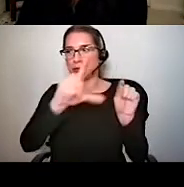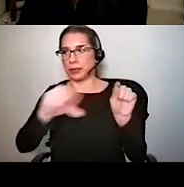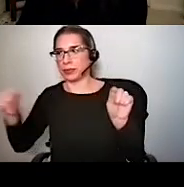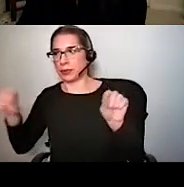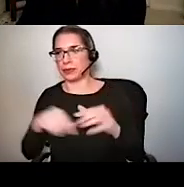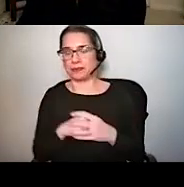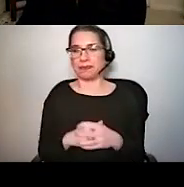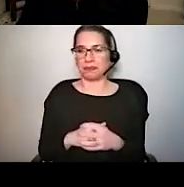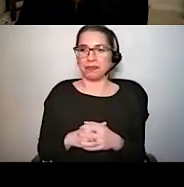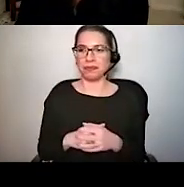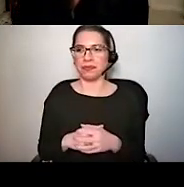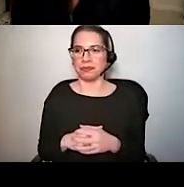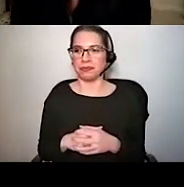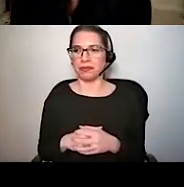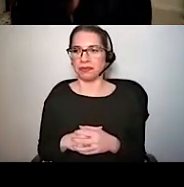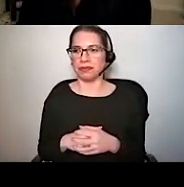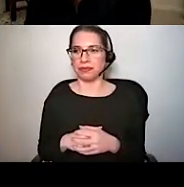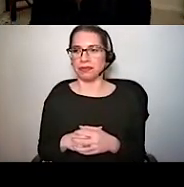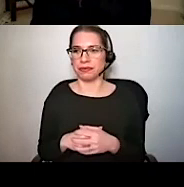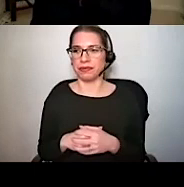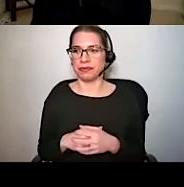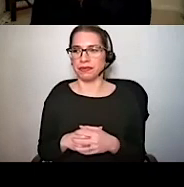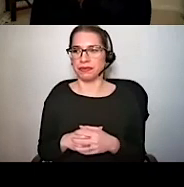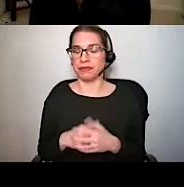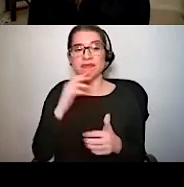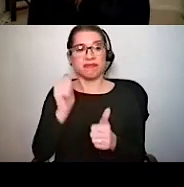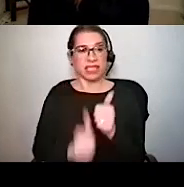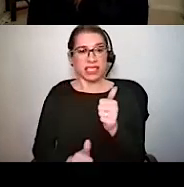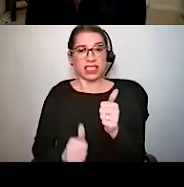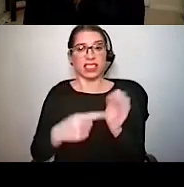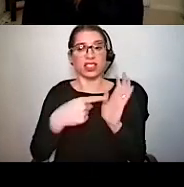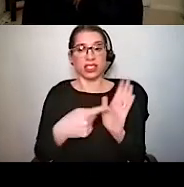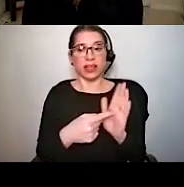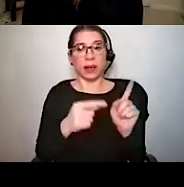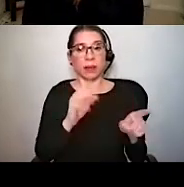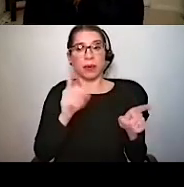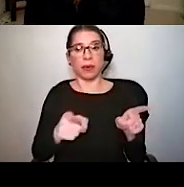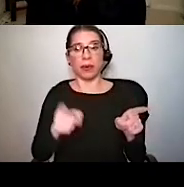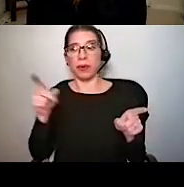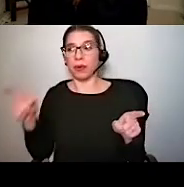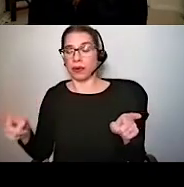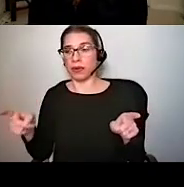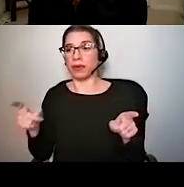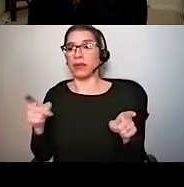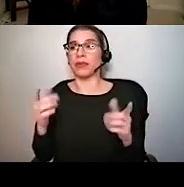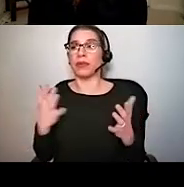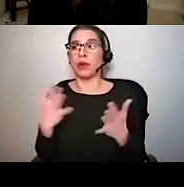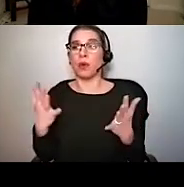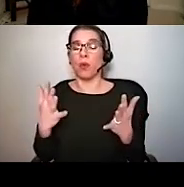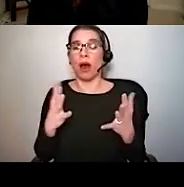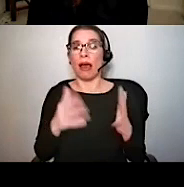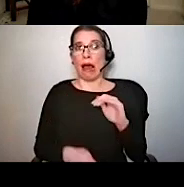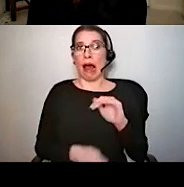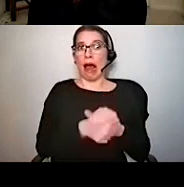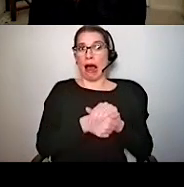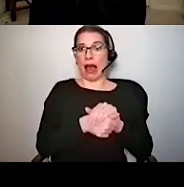So in each of these cases, the adaptations that better disguise the individual directly improves its ability to